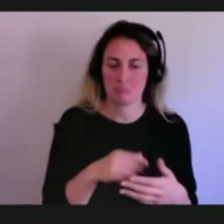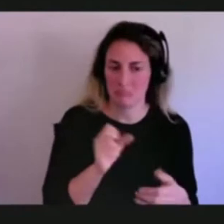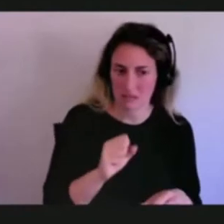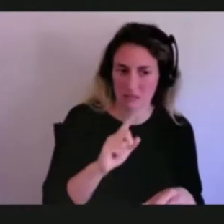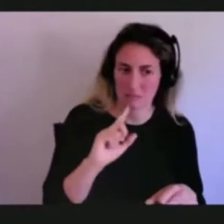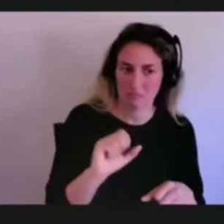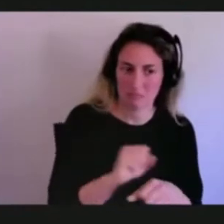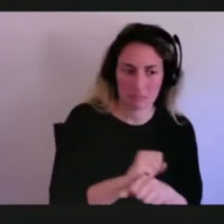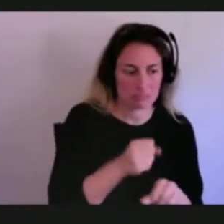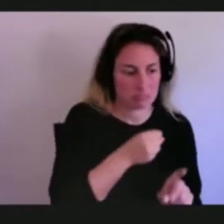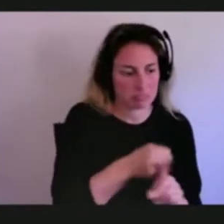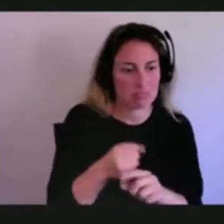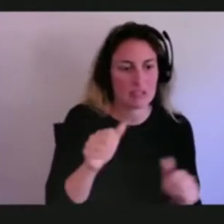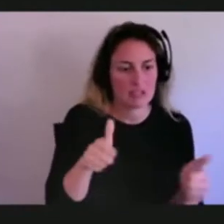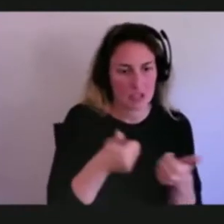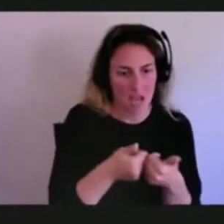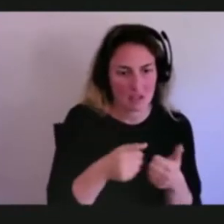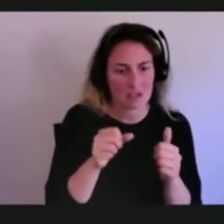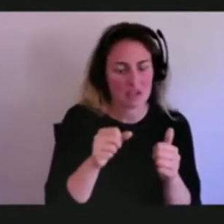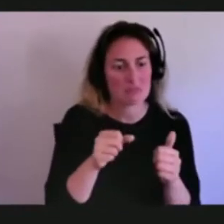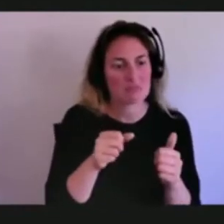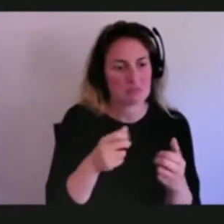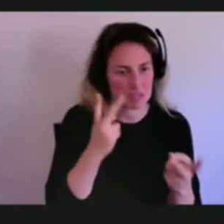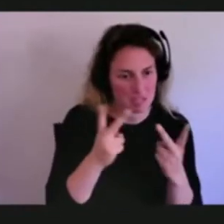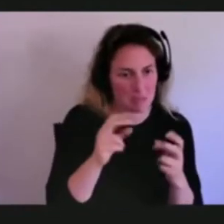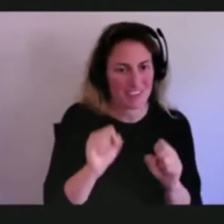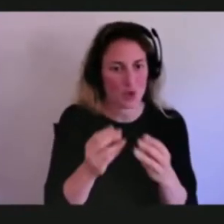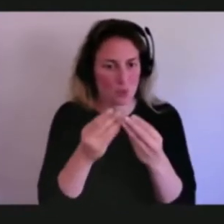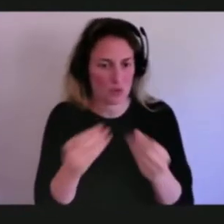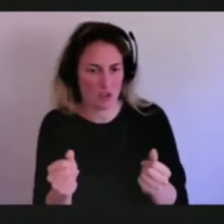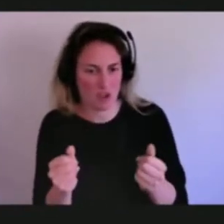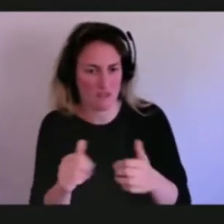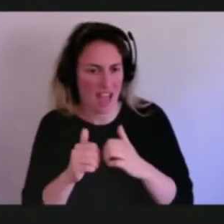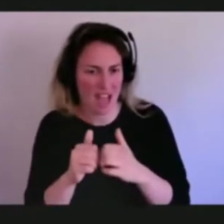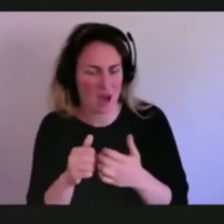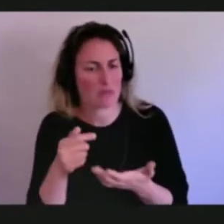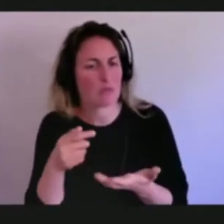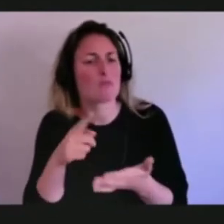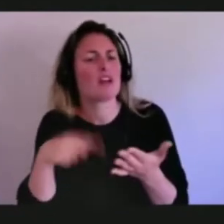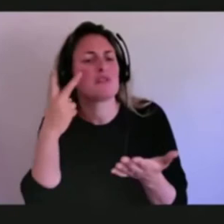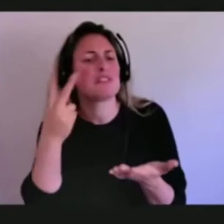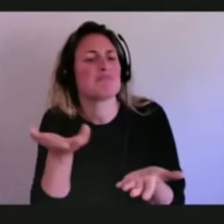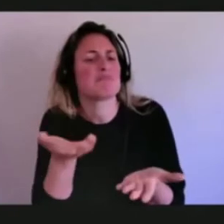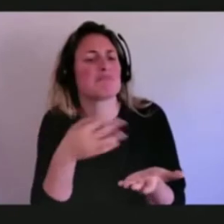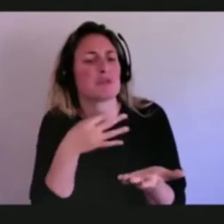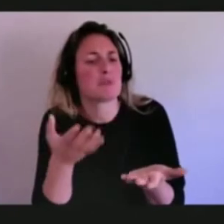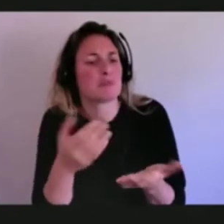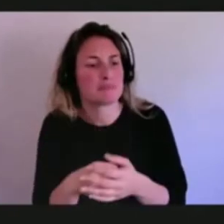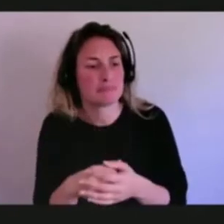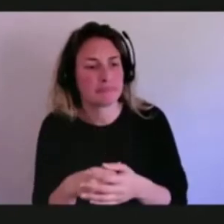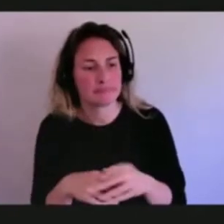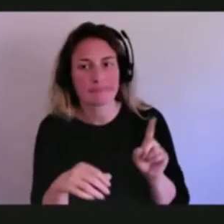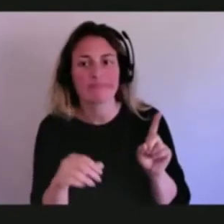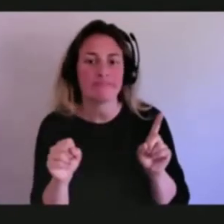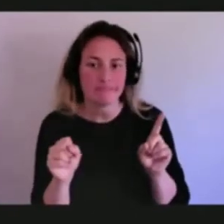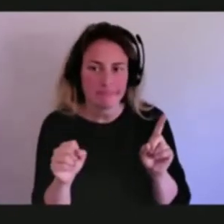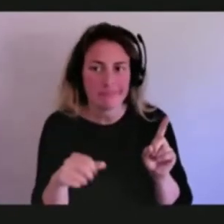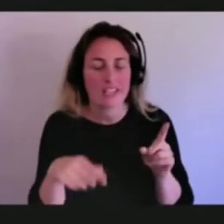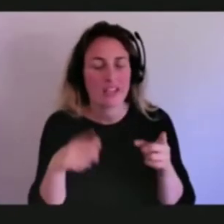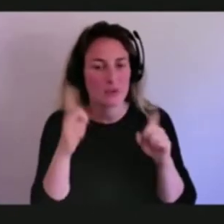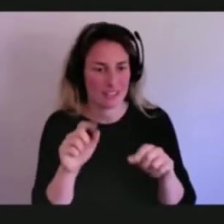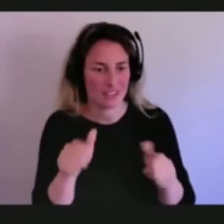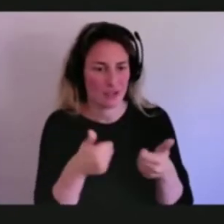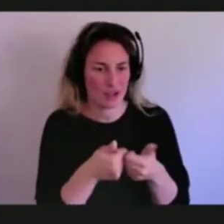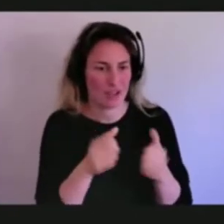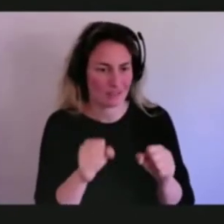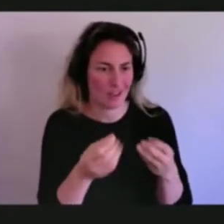overcomable for these reasons. Can you sort of walk through some of that? Yes, and I do think these challenges are overcomable, but if